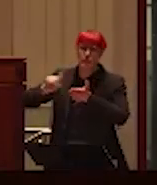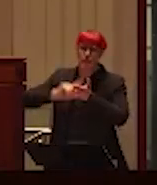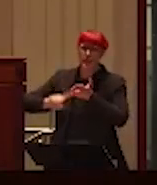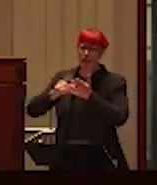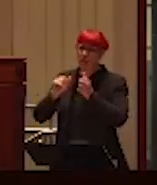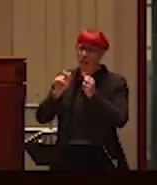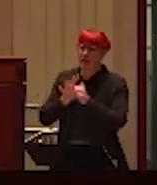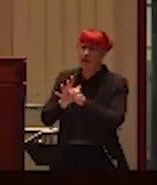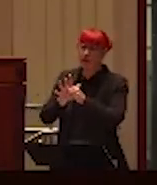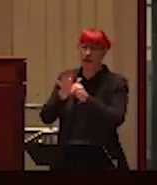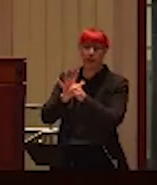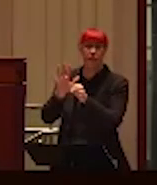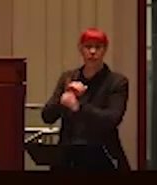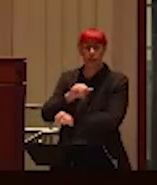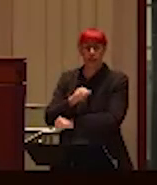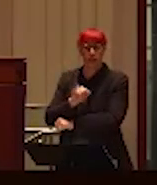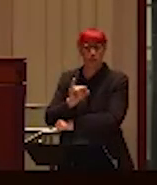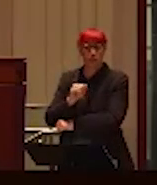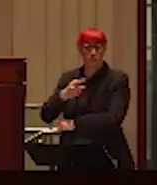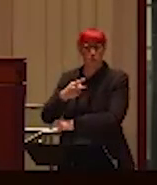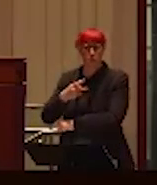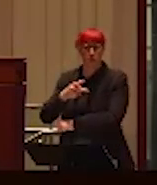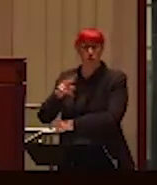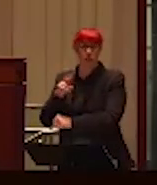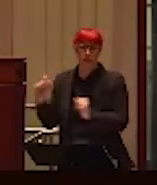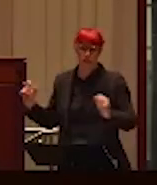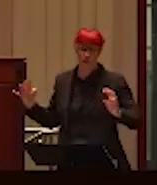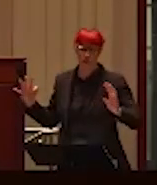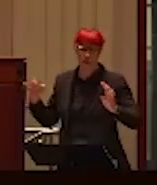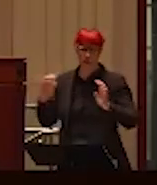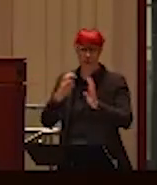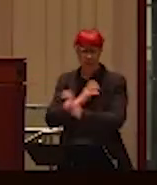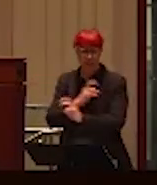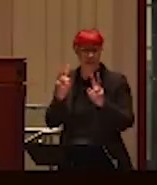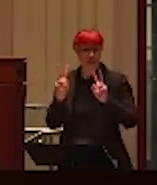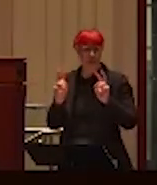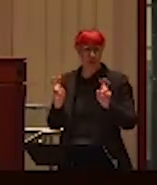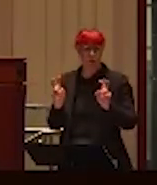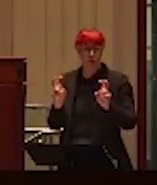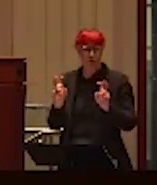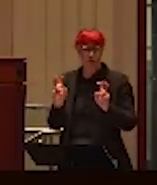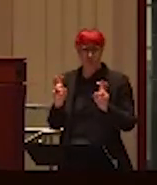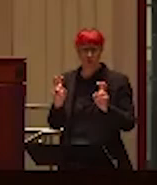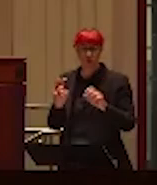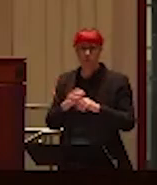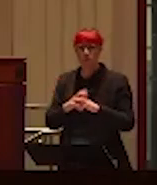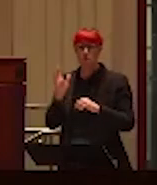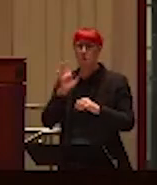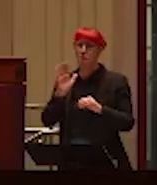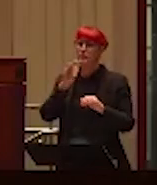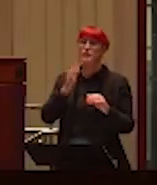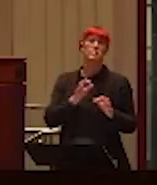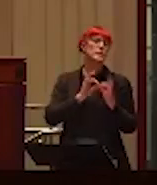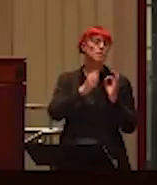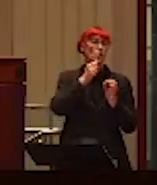that intimate partner violence is a much more complex phenomenon than almost everyone has been led to believe. And I